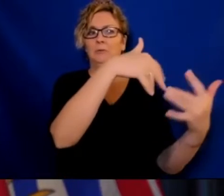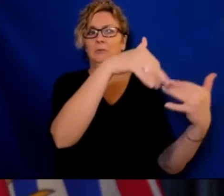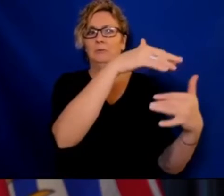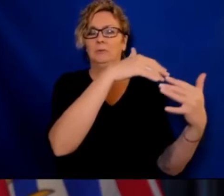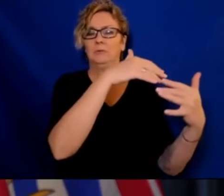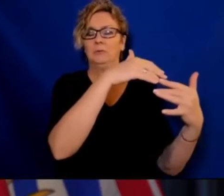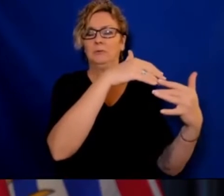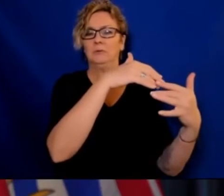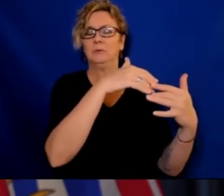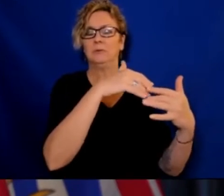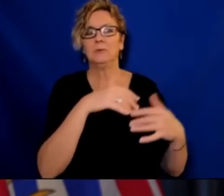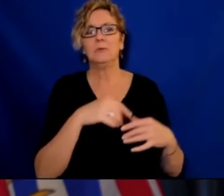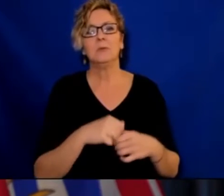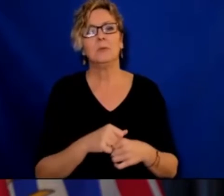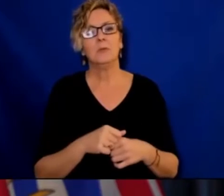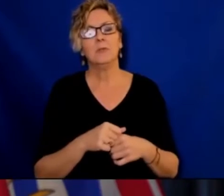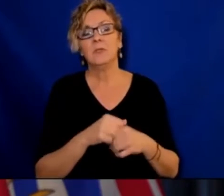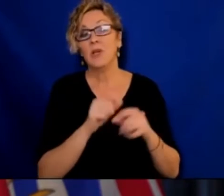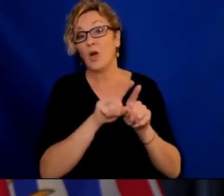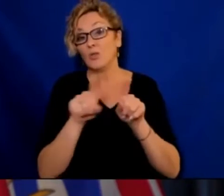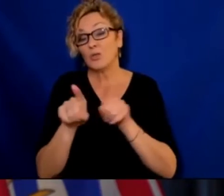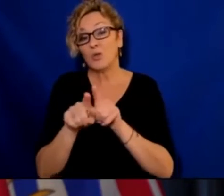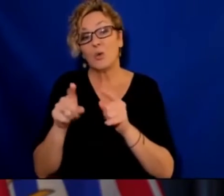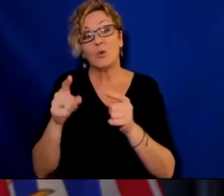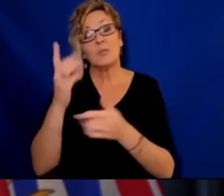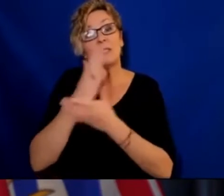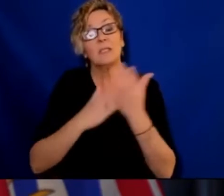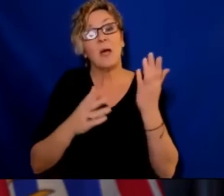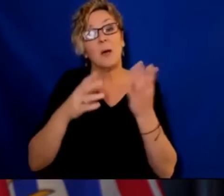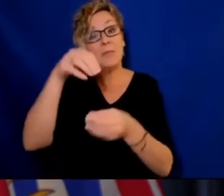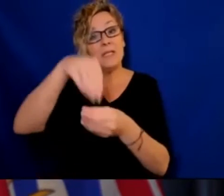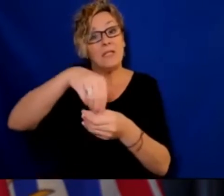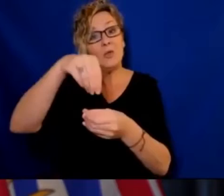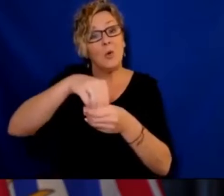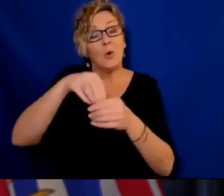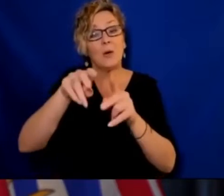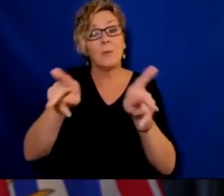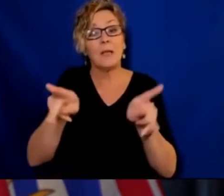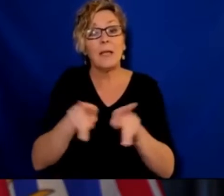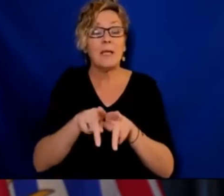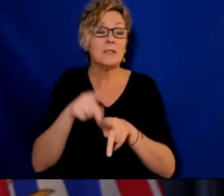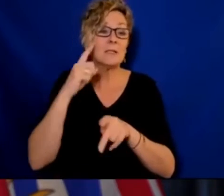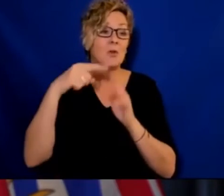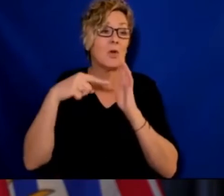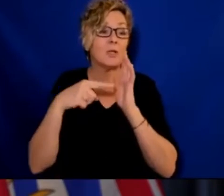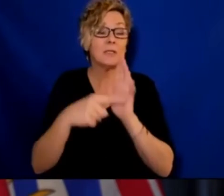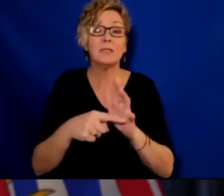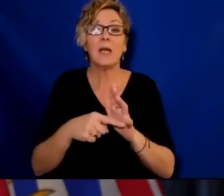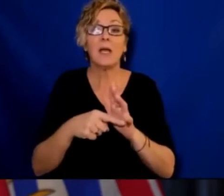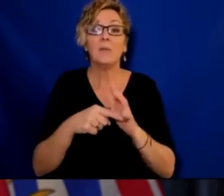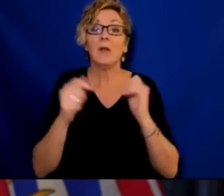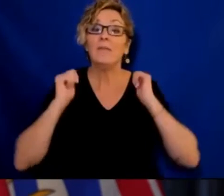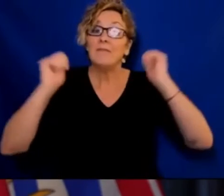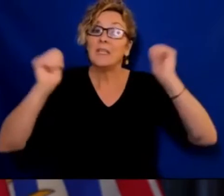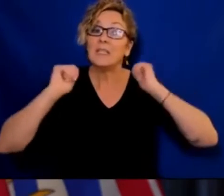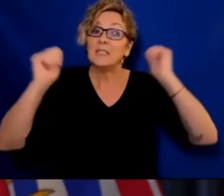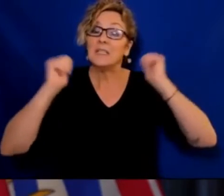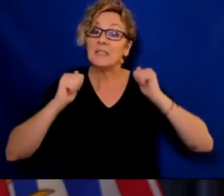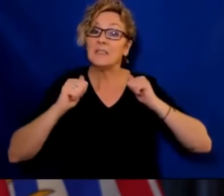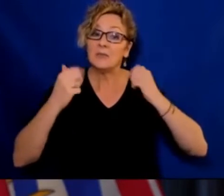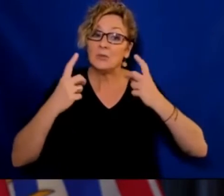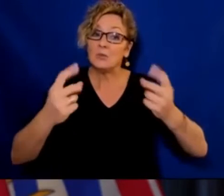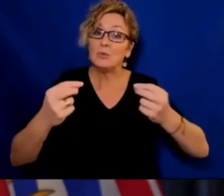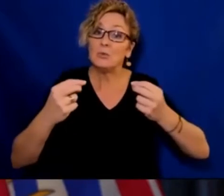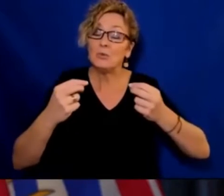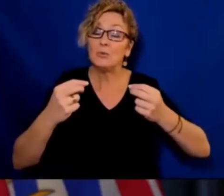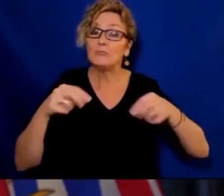that transmission is happening in some group indoor settings, like group fitness activities, and we've seen some large transmission events related